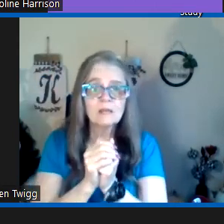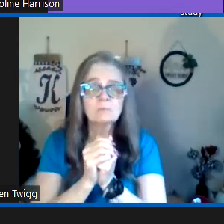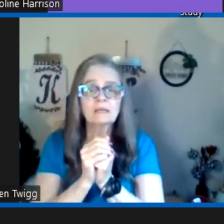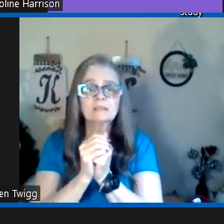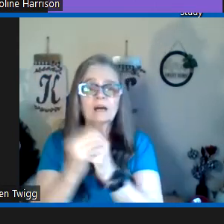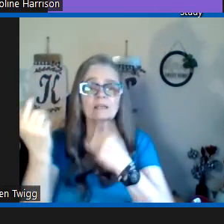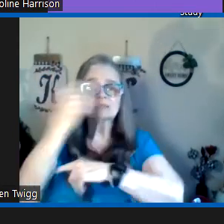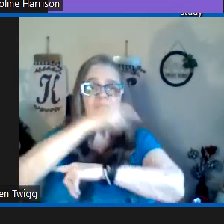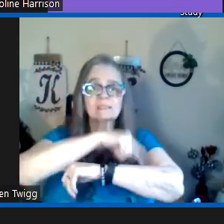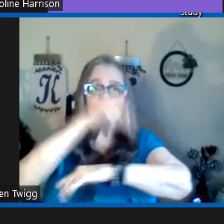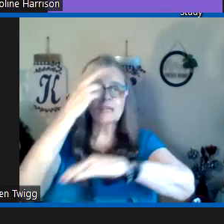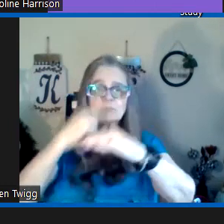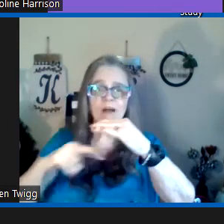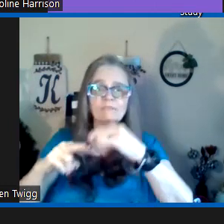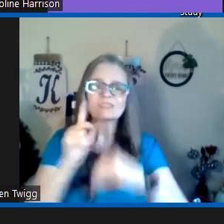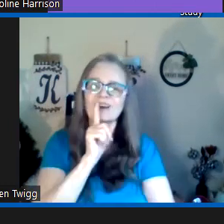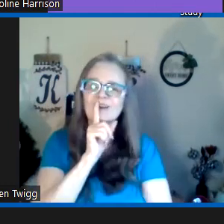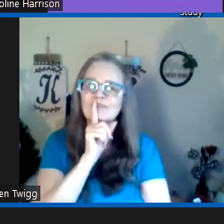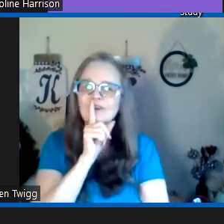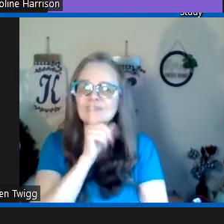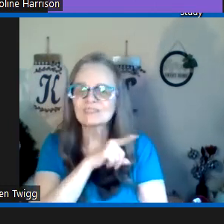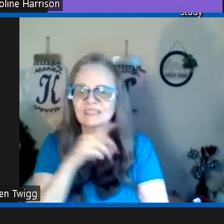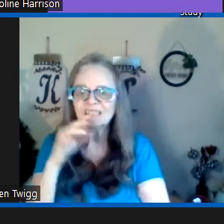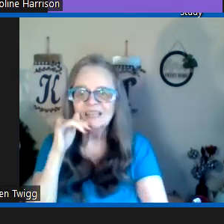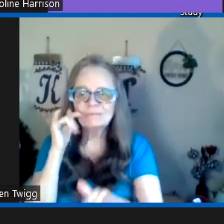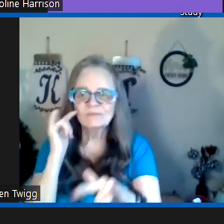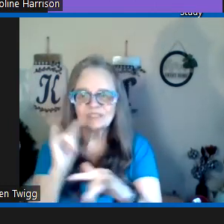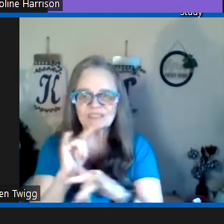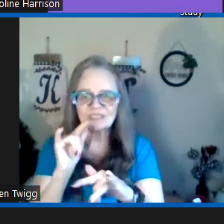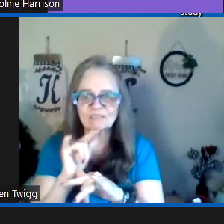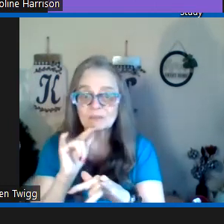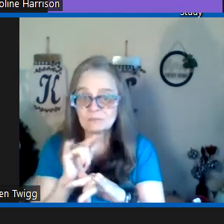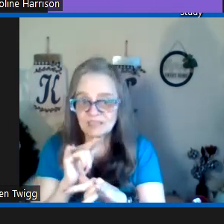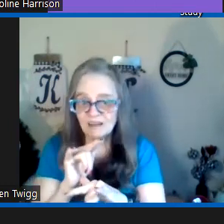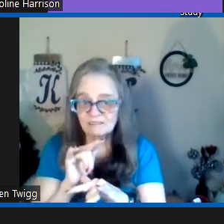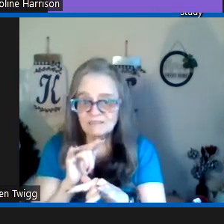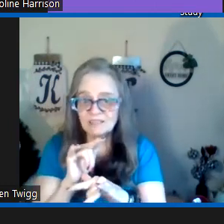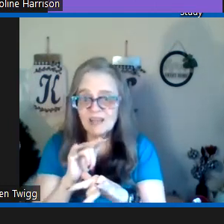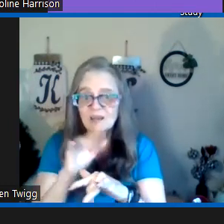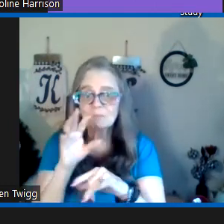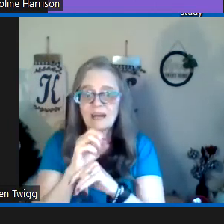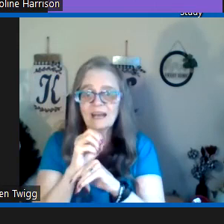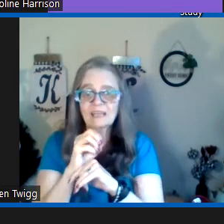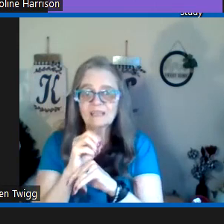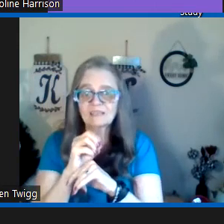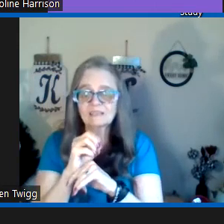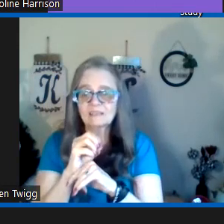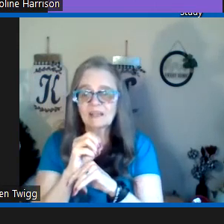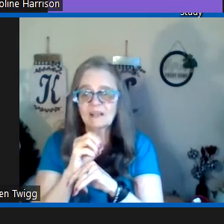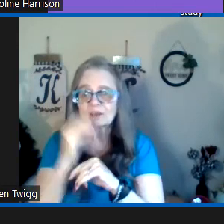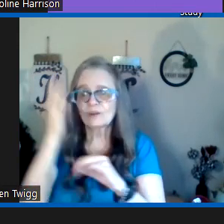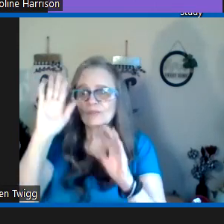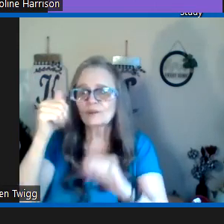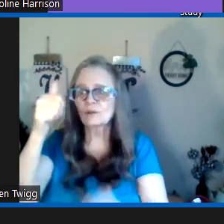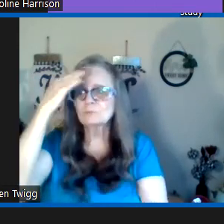but uh in today prophets are falsely deceived themselves by uh